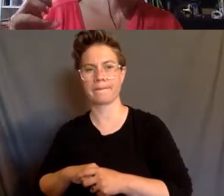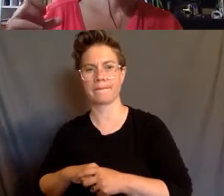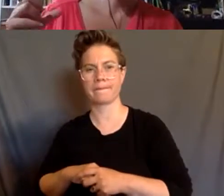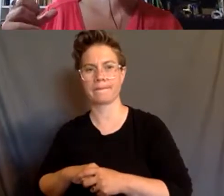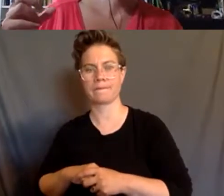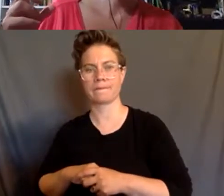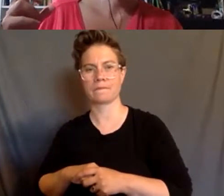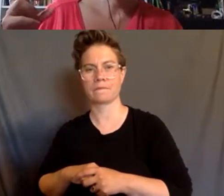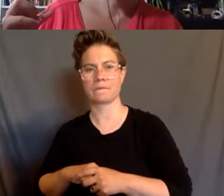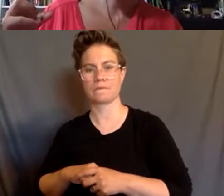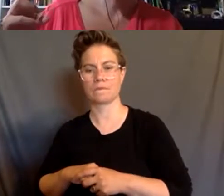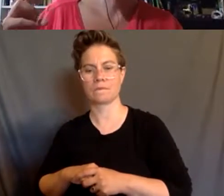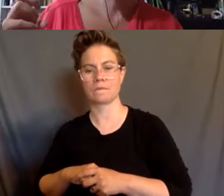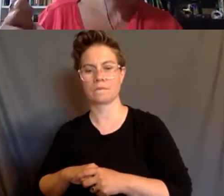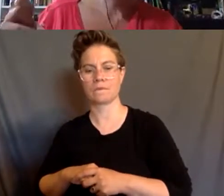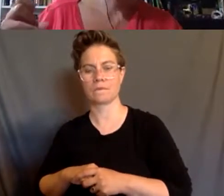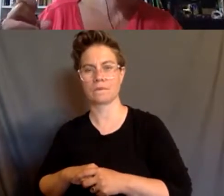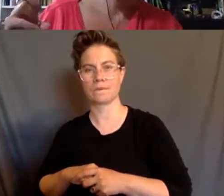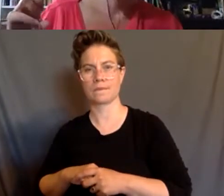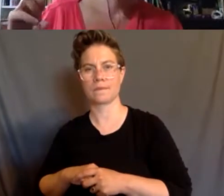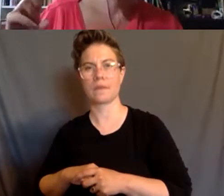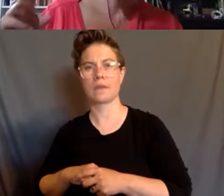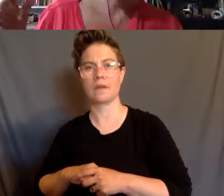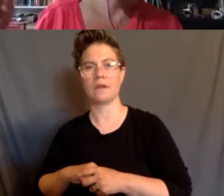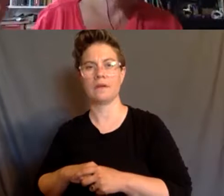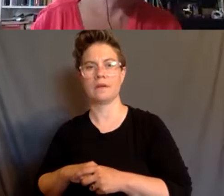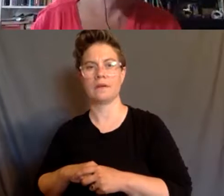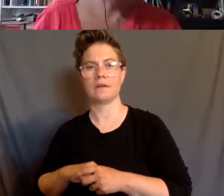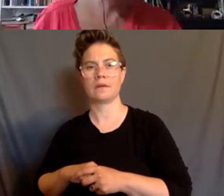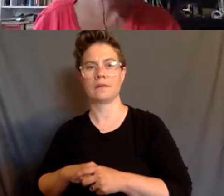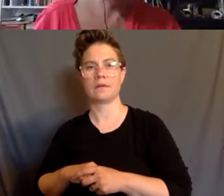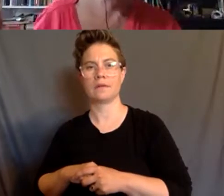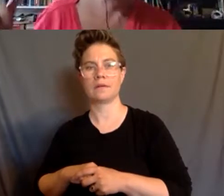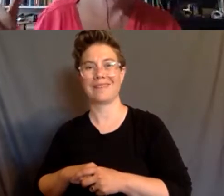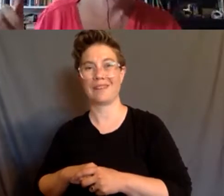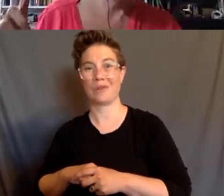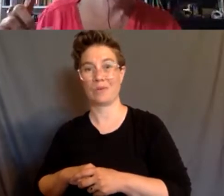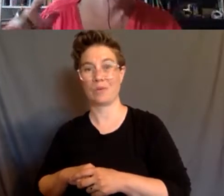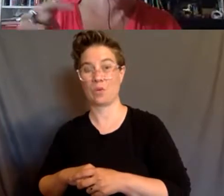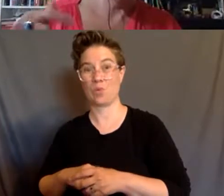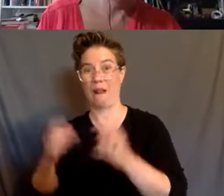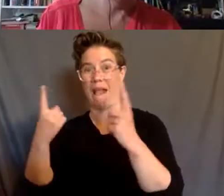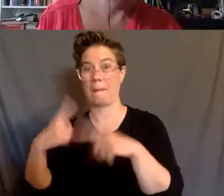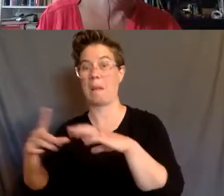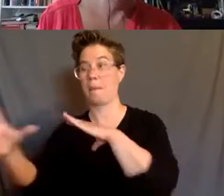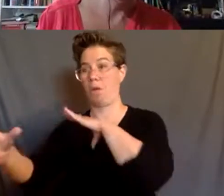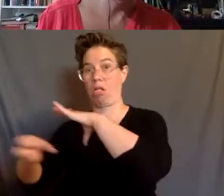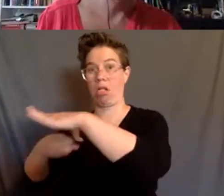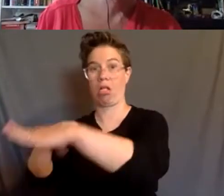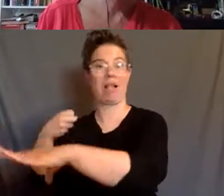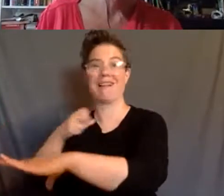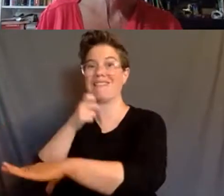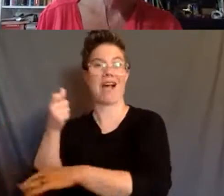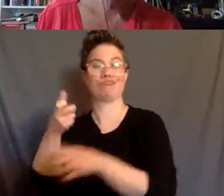a lot of people got not into other settings, but they got into community living settings.